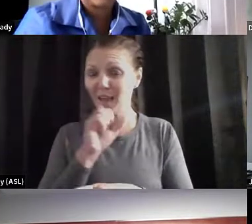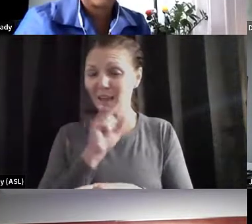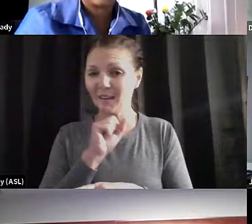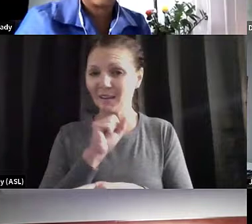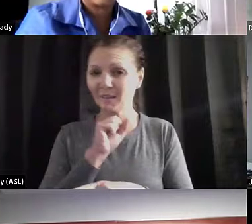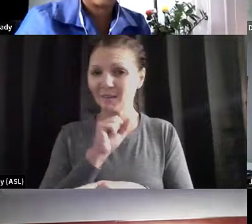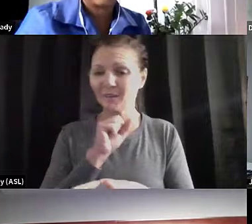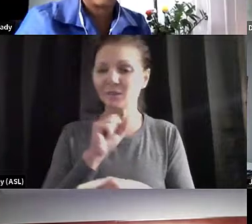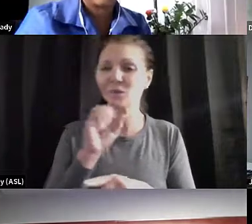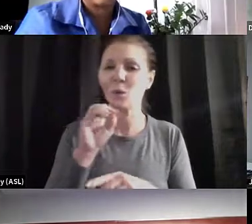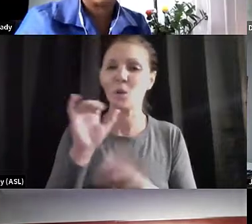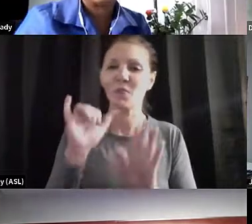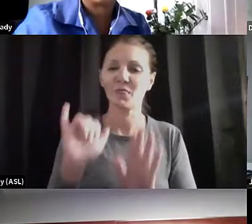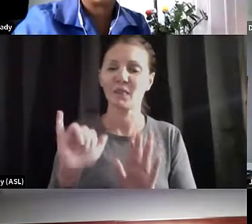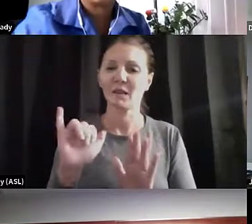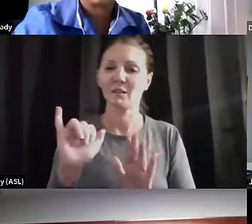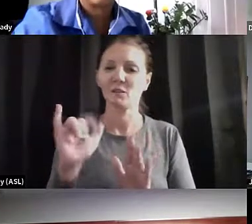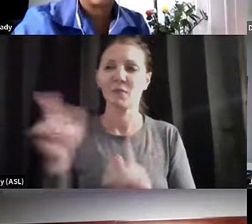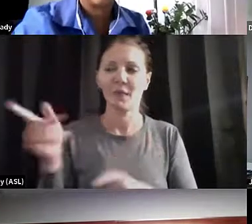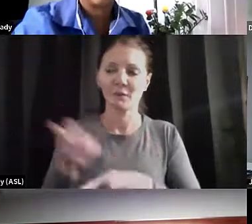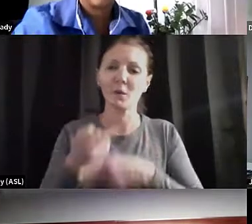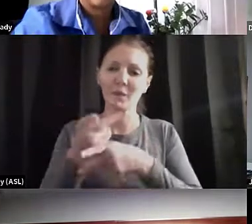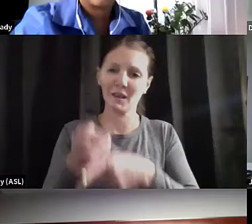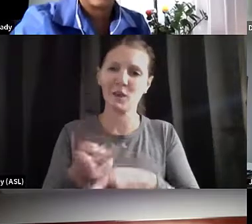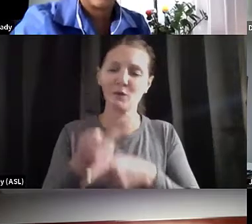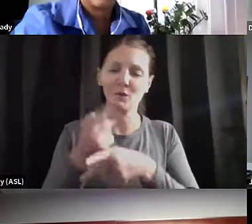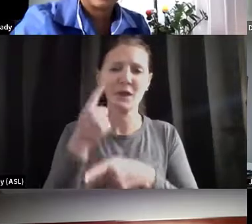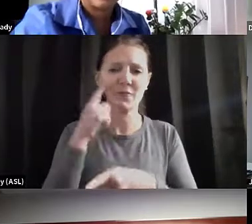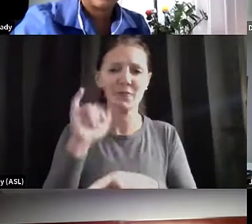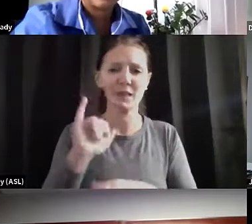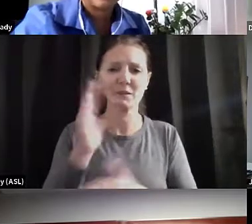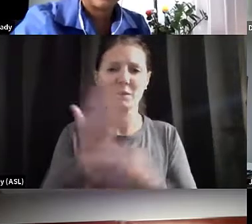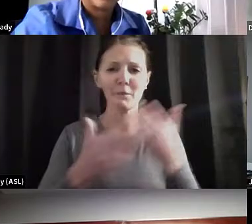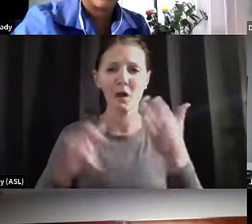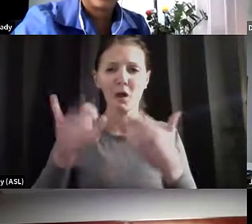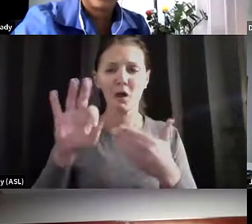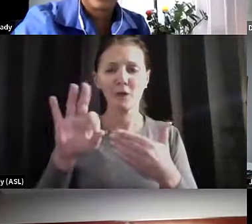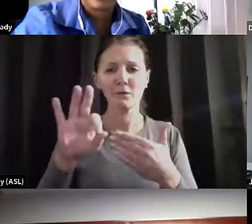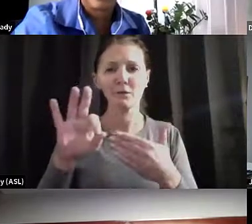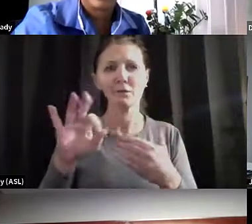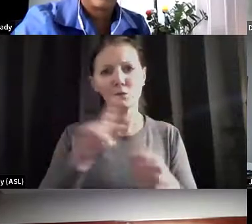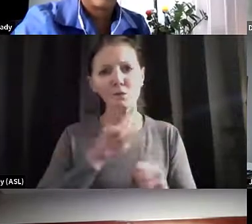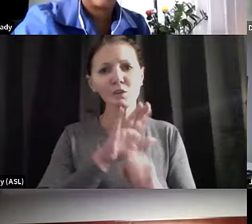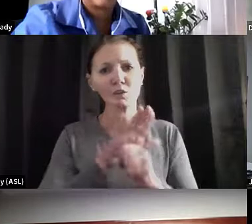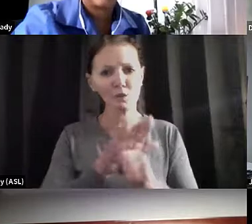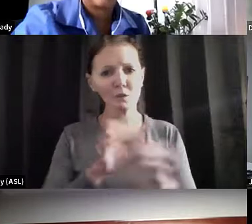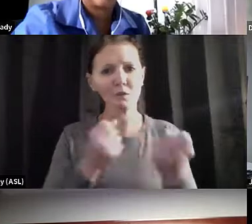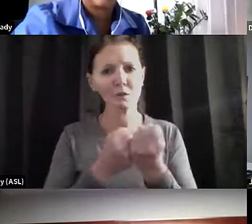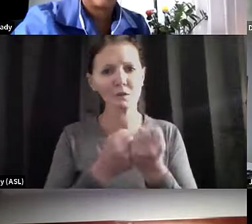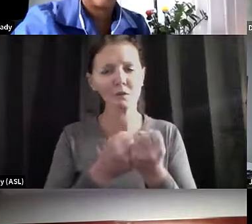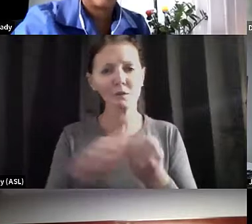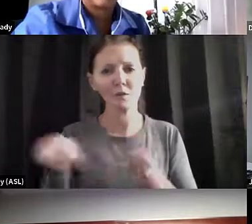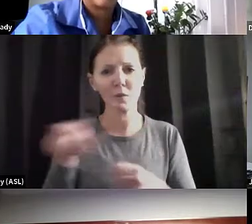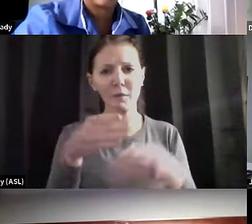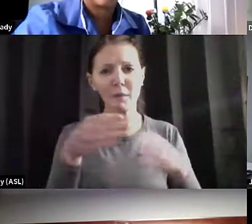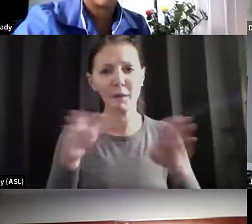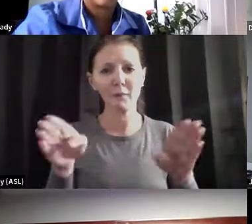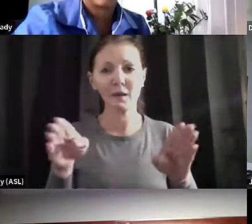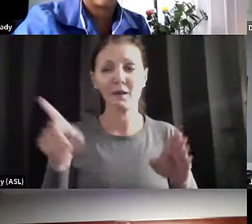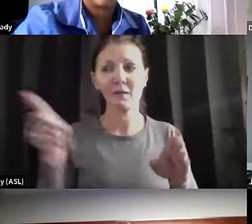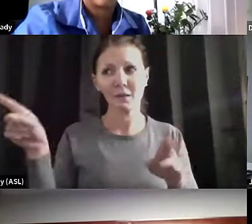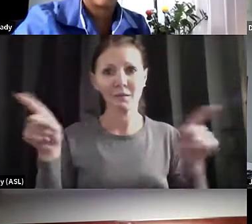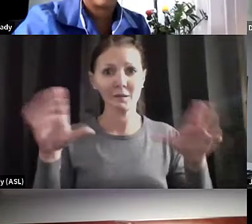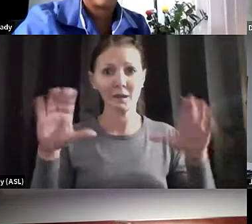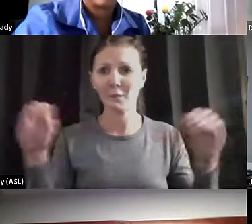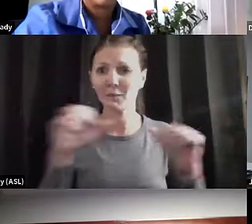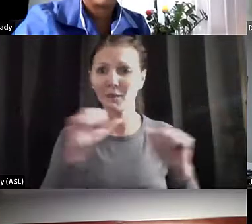So that's what they have to do. They just have to be careful. I think this is part of the reassurance to the public that these companies or the FDA, they